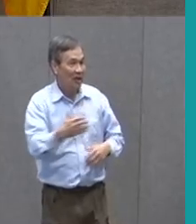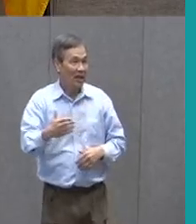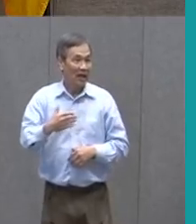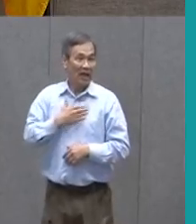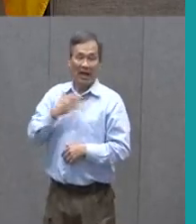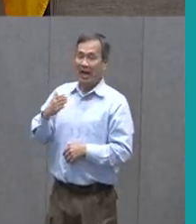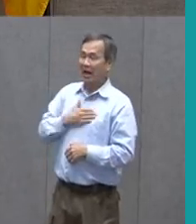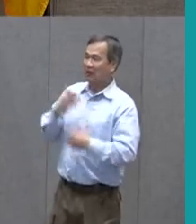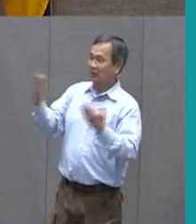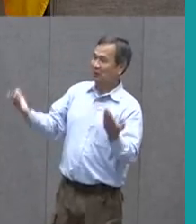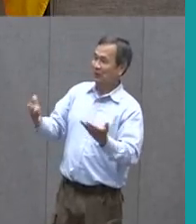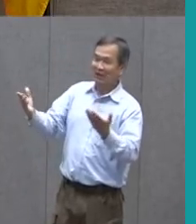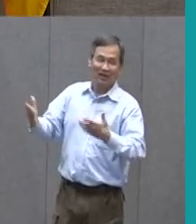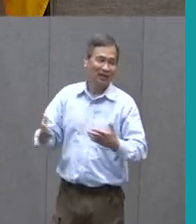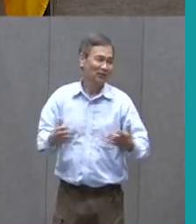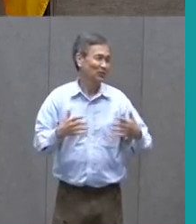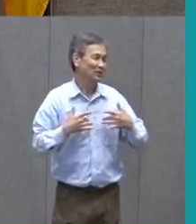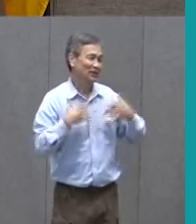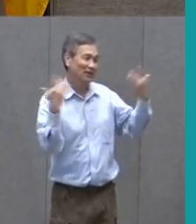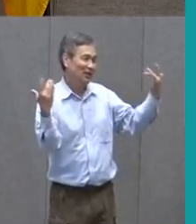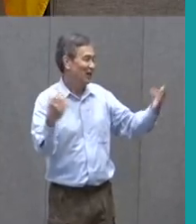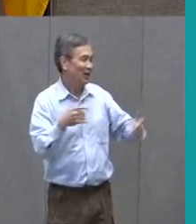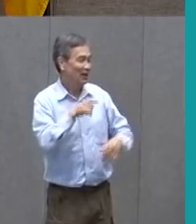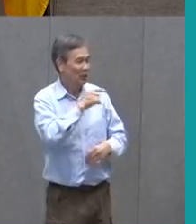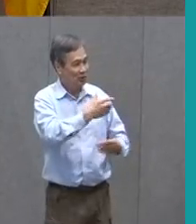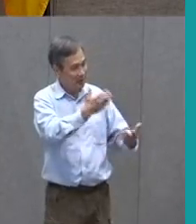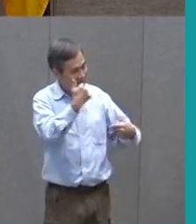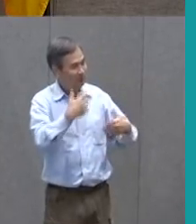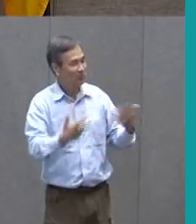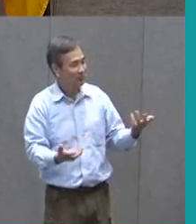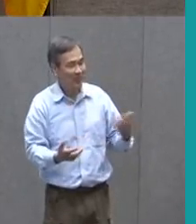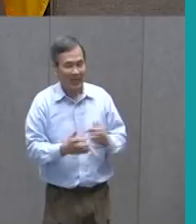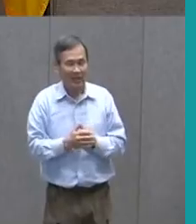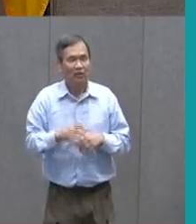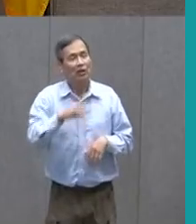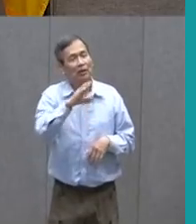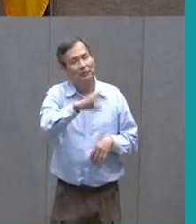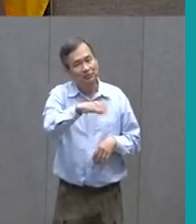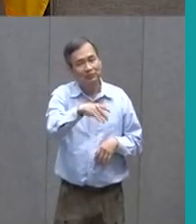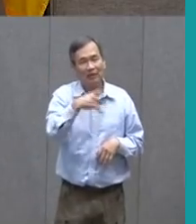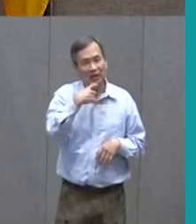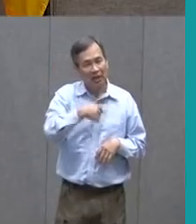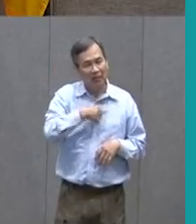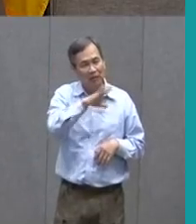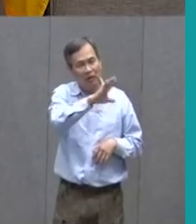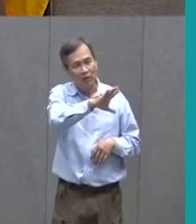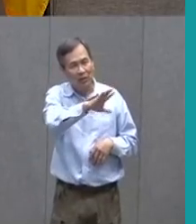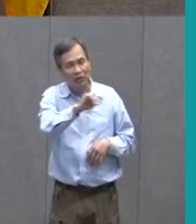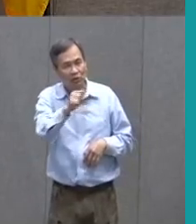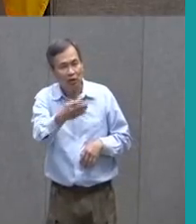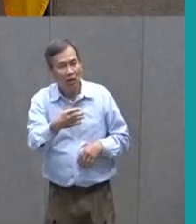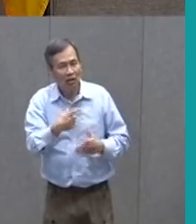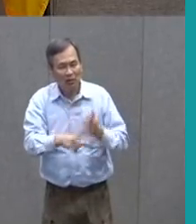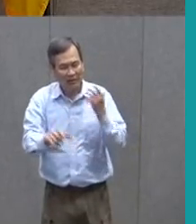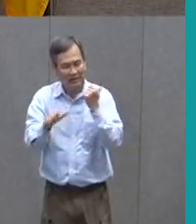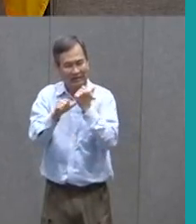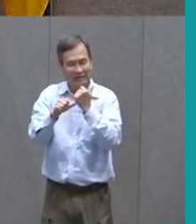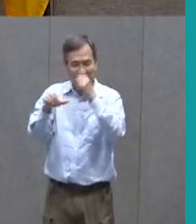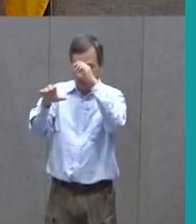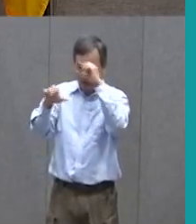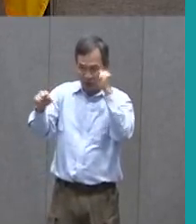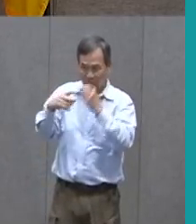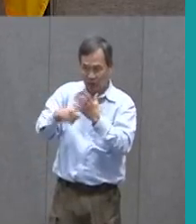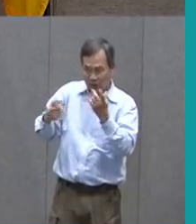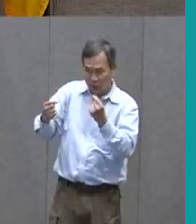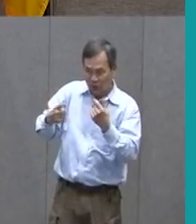here. Oh, we're delighted, delighted to have you. So, what can you tell us a little bit about your job? What do you do as associate superintendent for